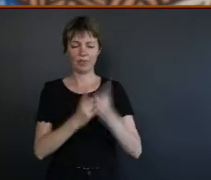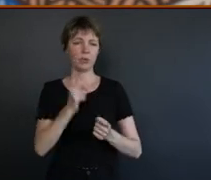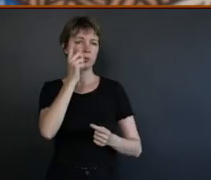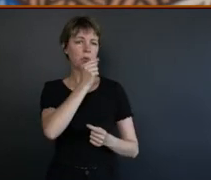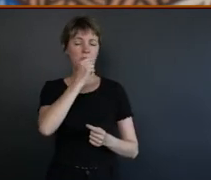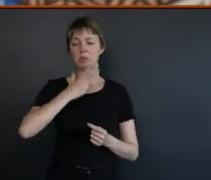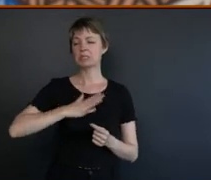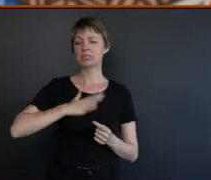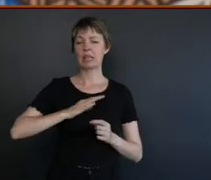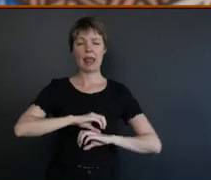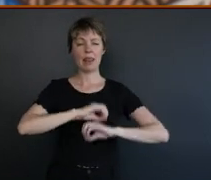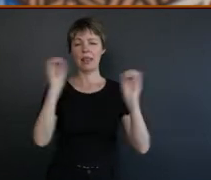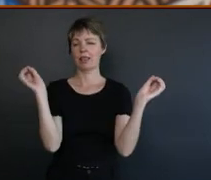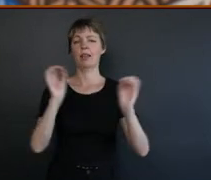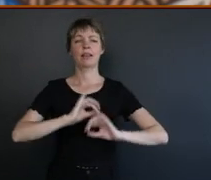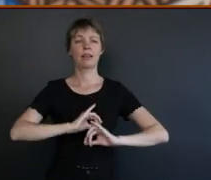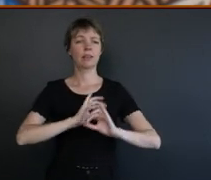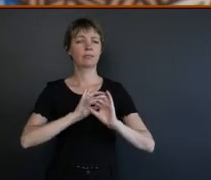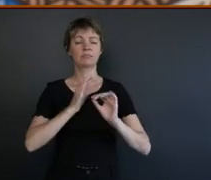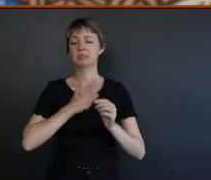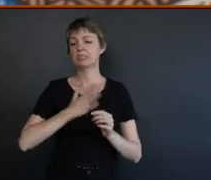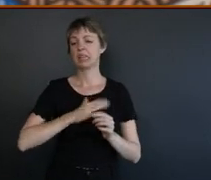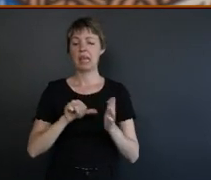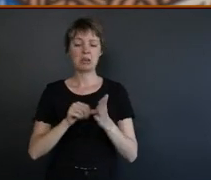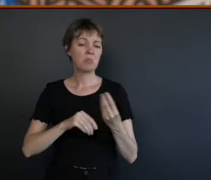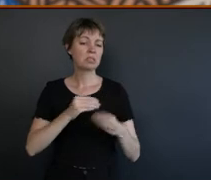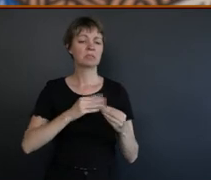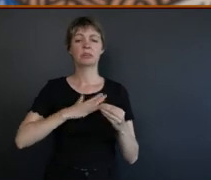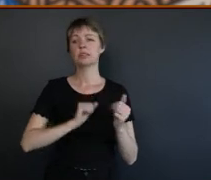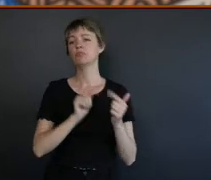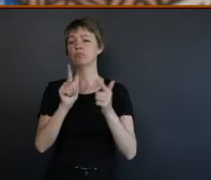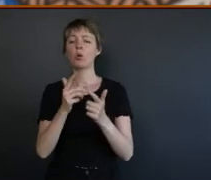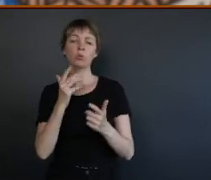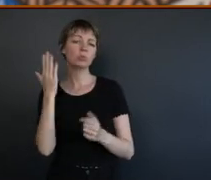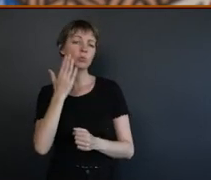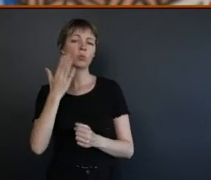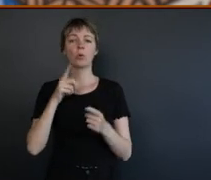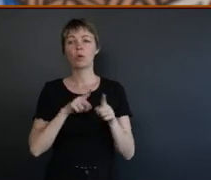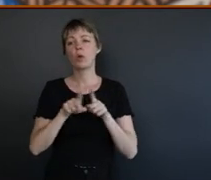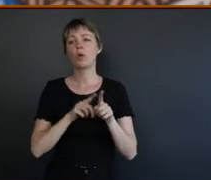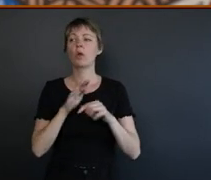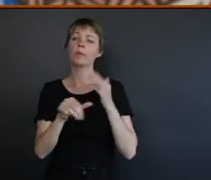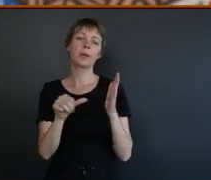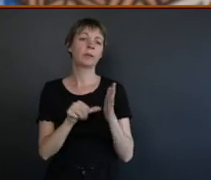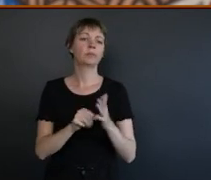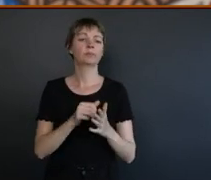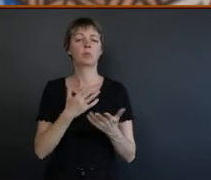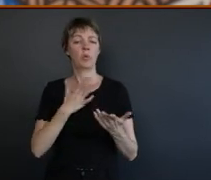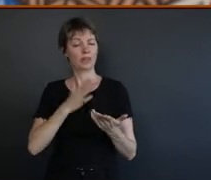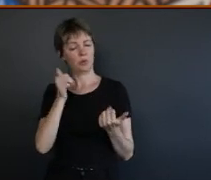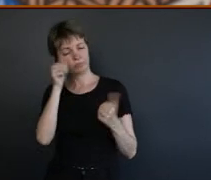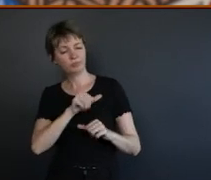We didn't need nothing. No economics. We didn't need to go to school to learn about economics. We already knew our economics of our land